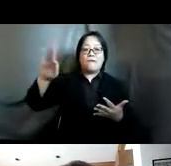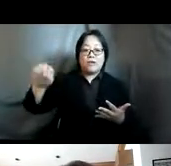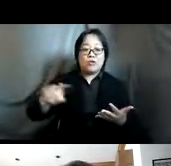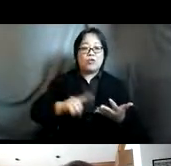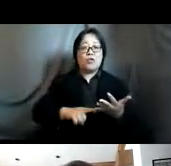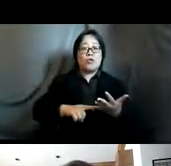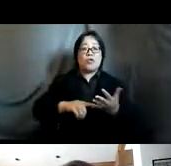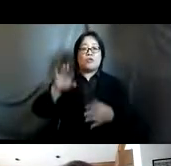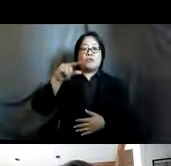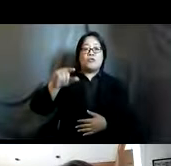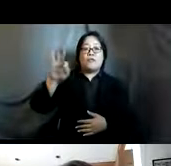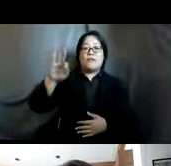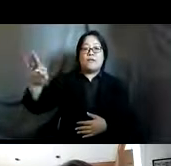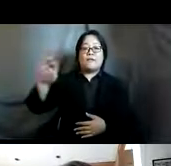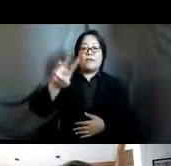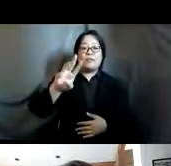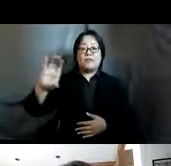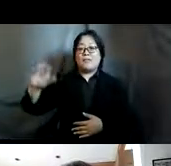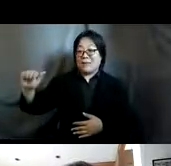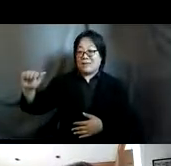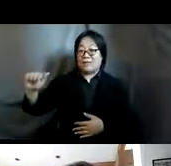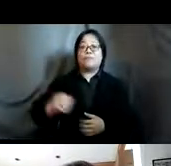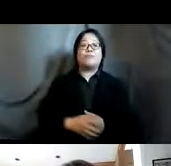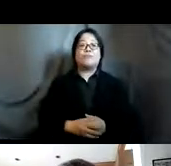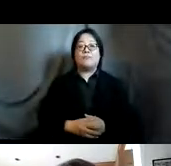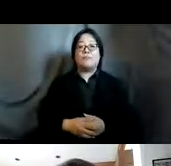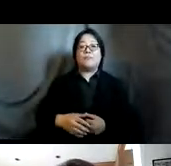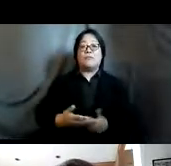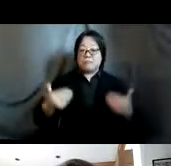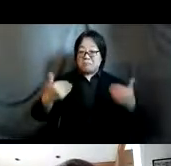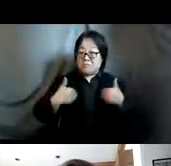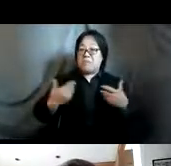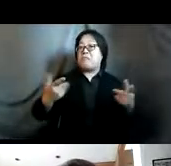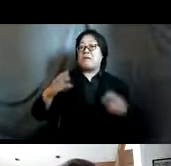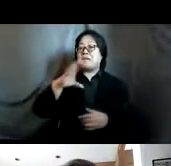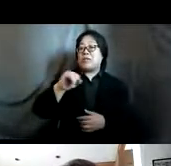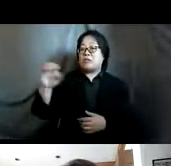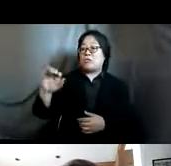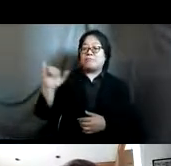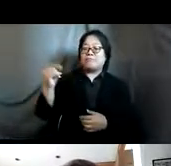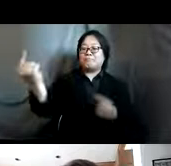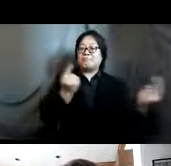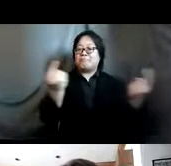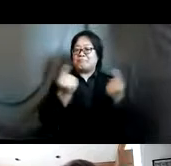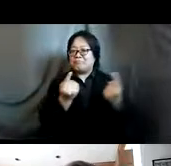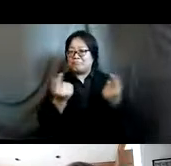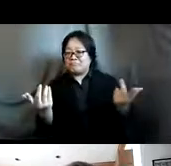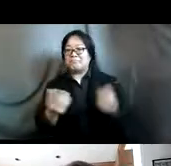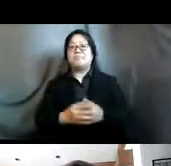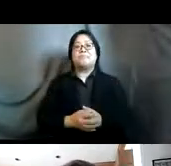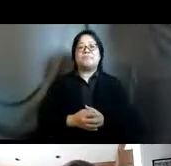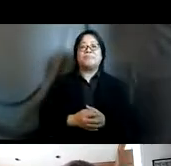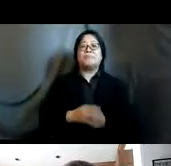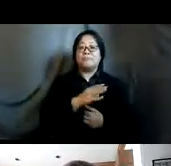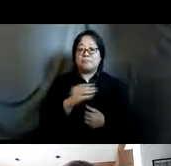and adolescents as members we also have from the civil society society and arrow